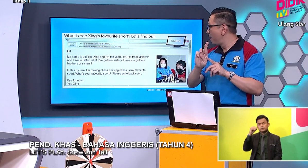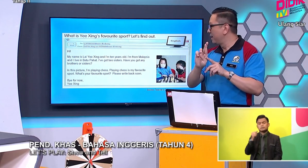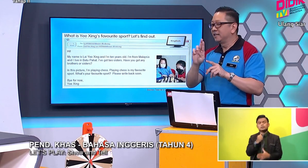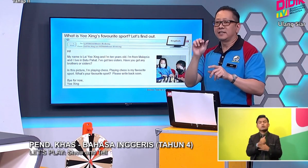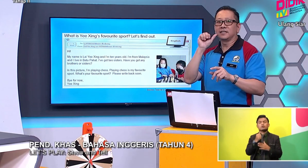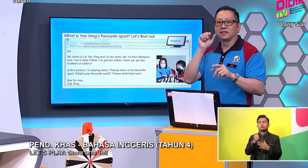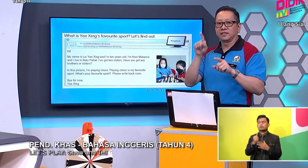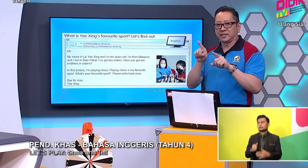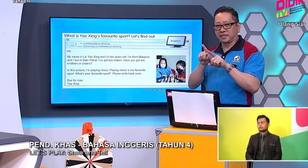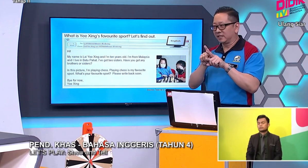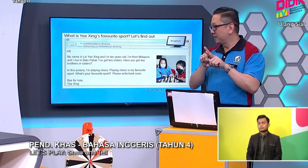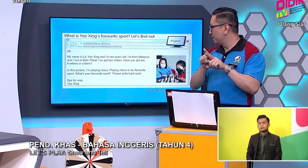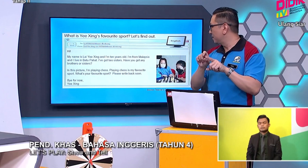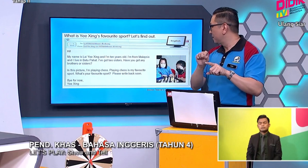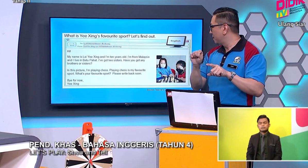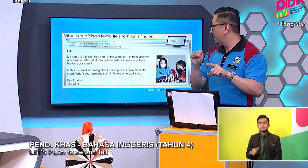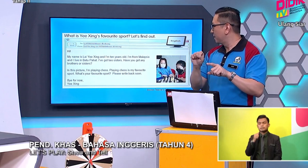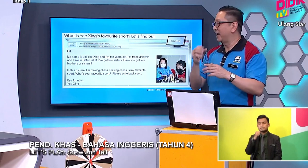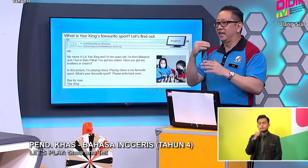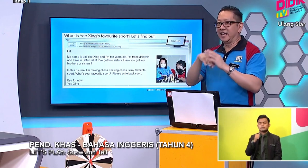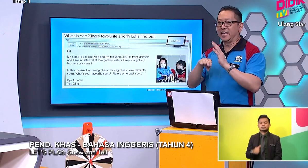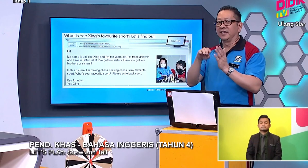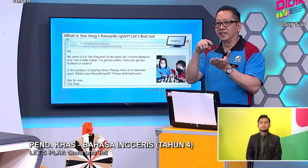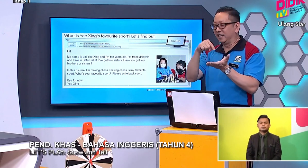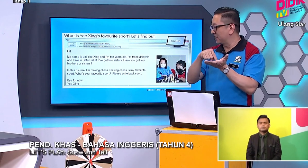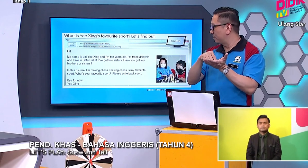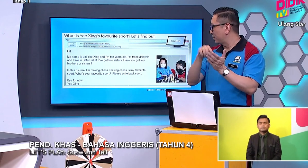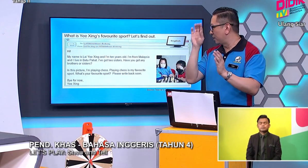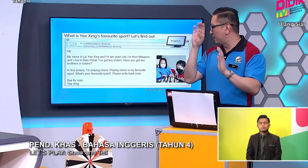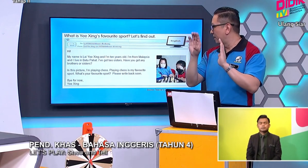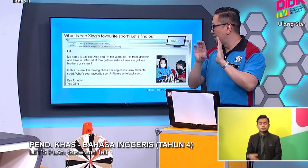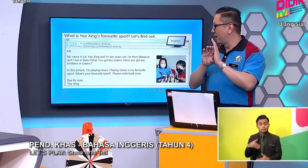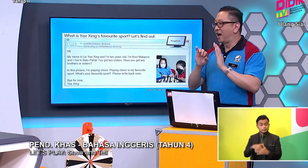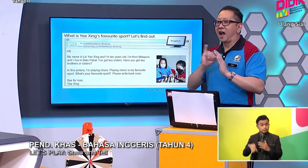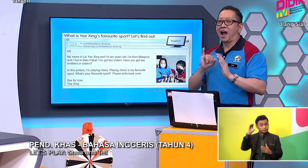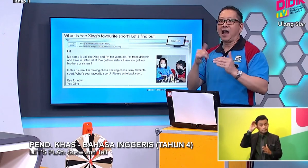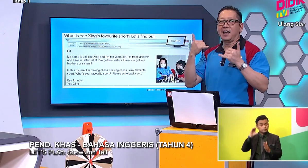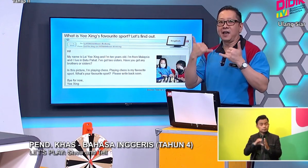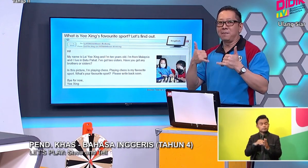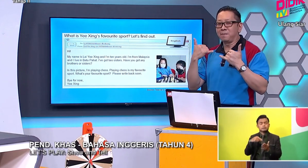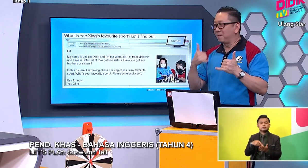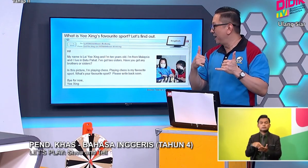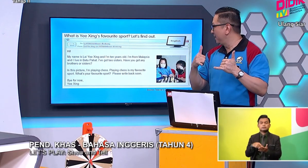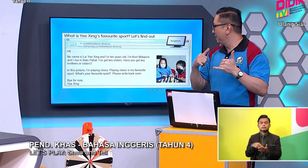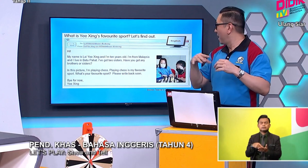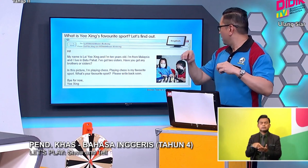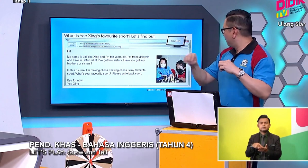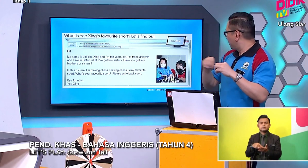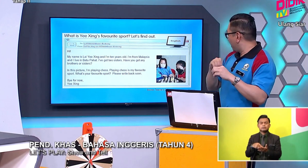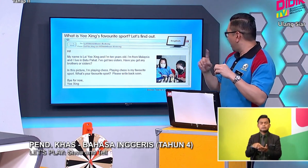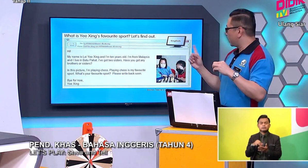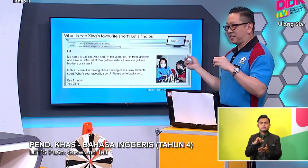sisters? Okay. In this picture, I am playing